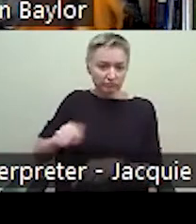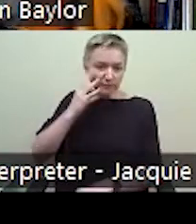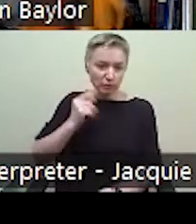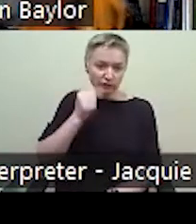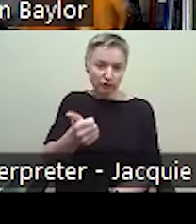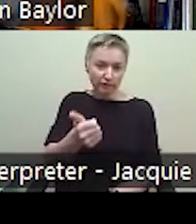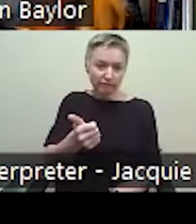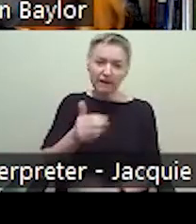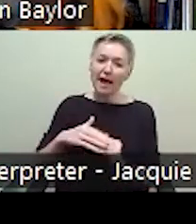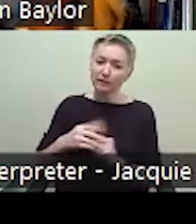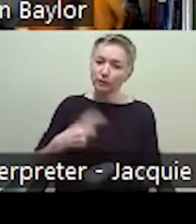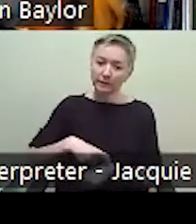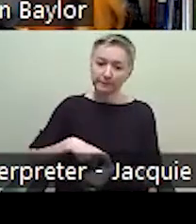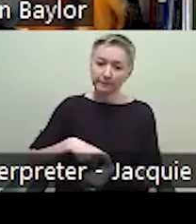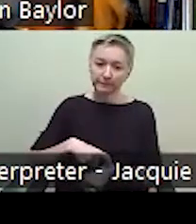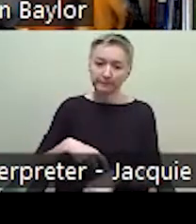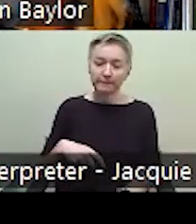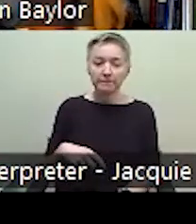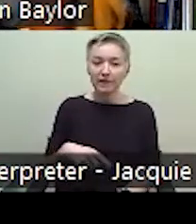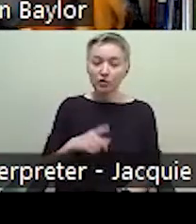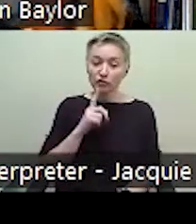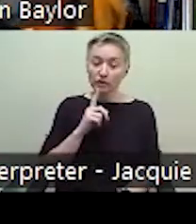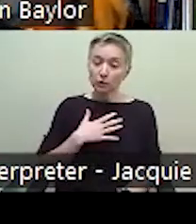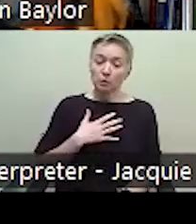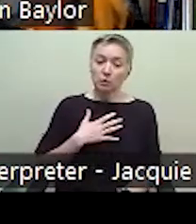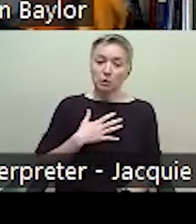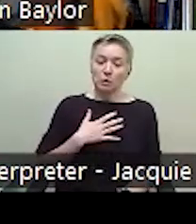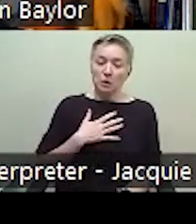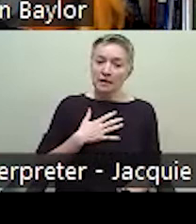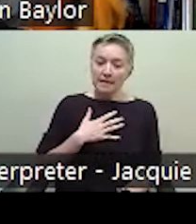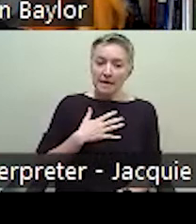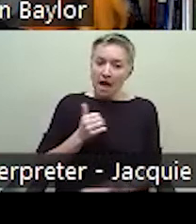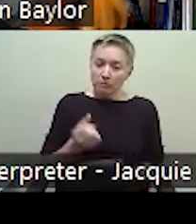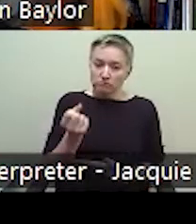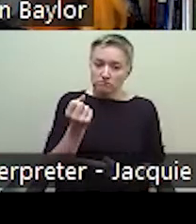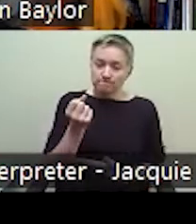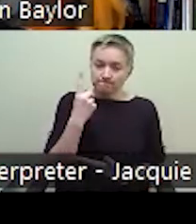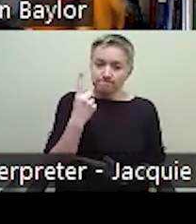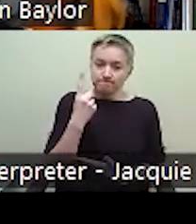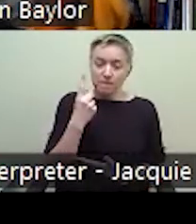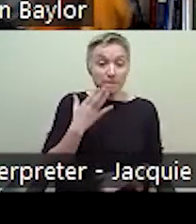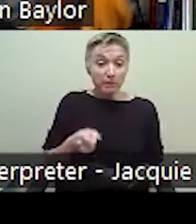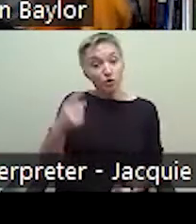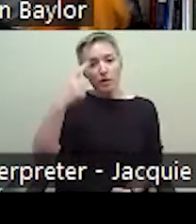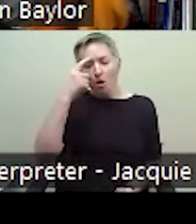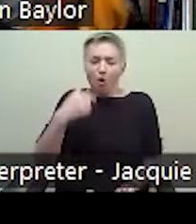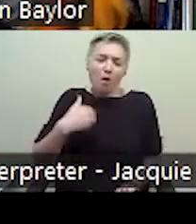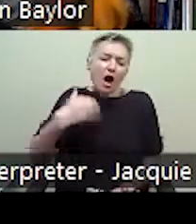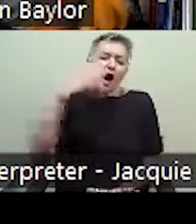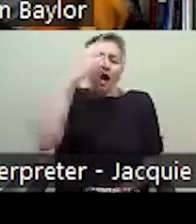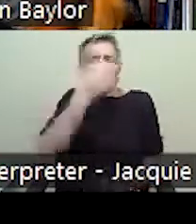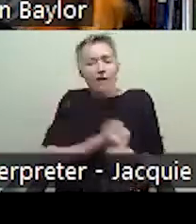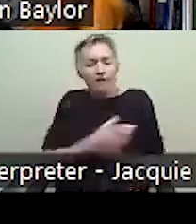at least once. It's, it's, it's eye opening, even if you think you know all that you need to know about poverty and the